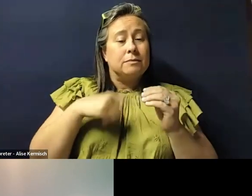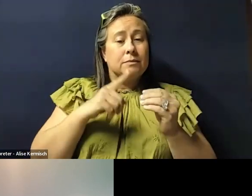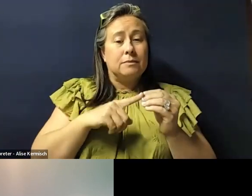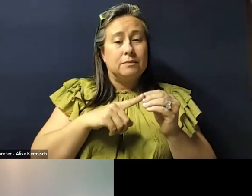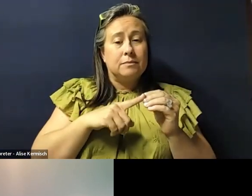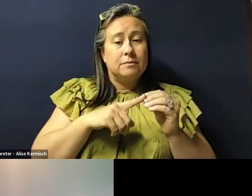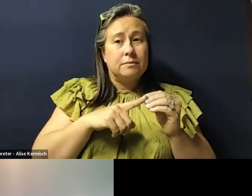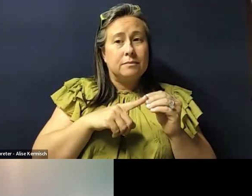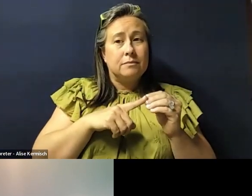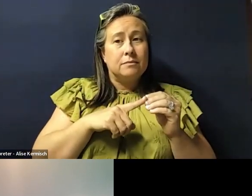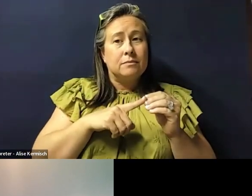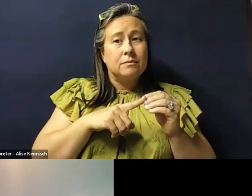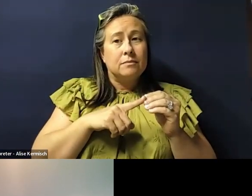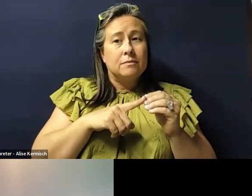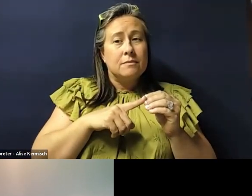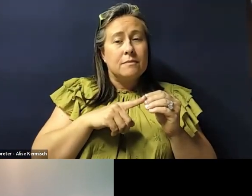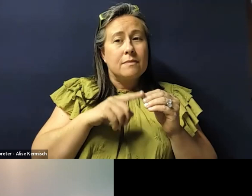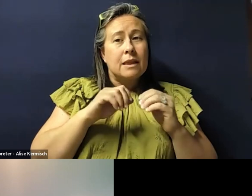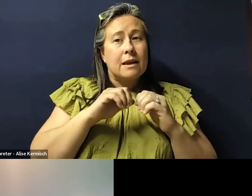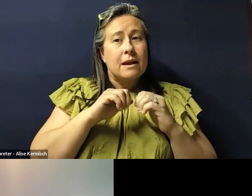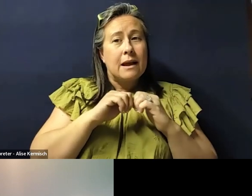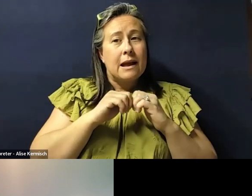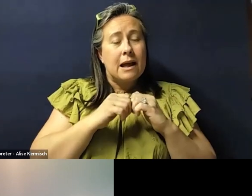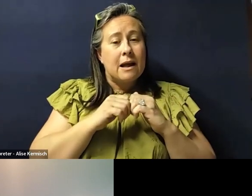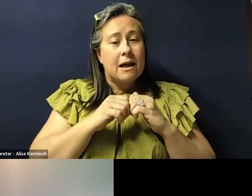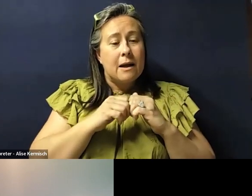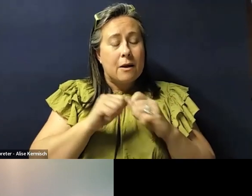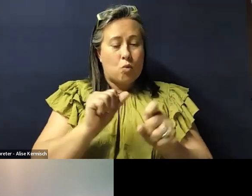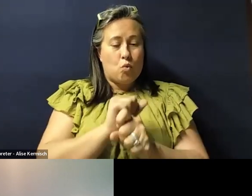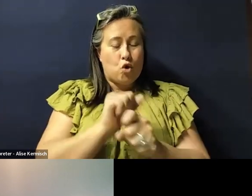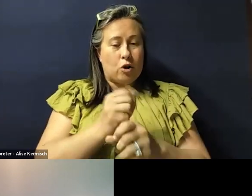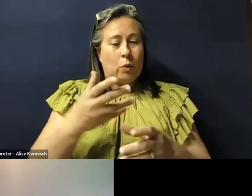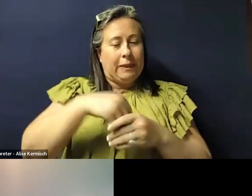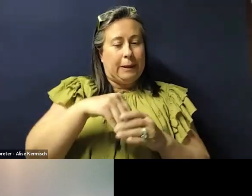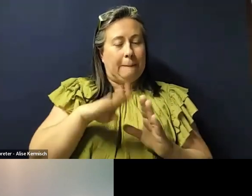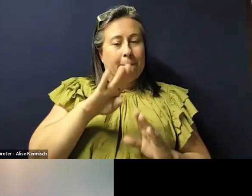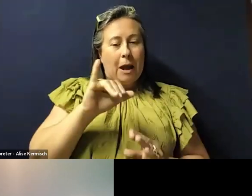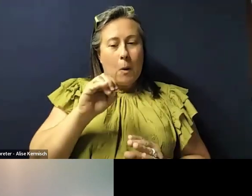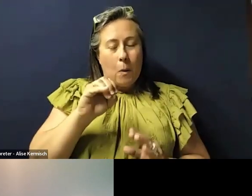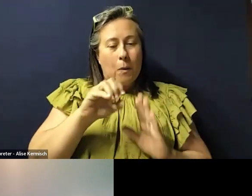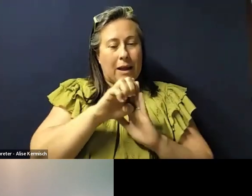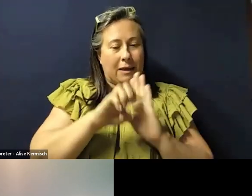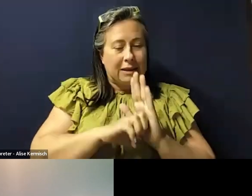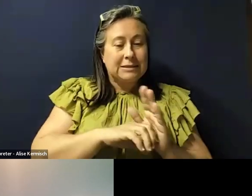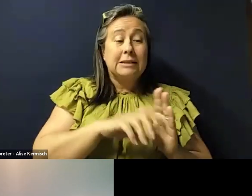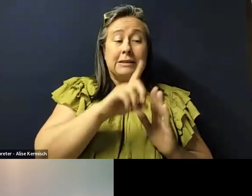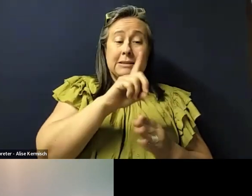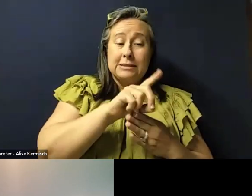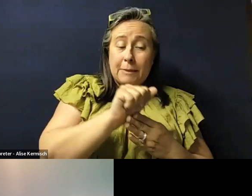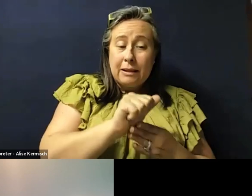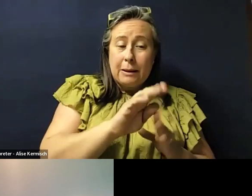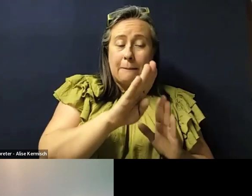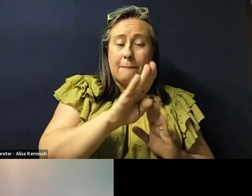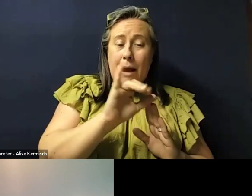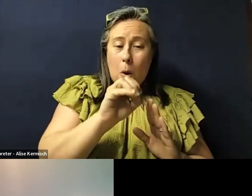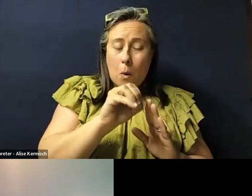uh, how to really do, uh, and work in bioethics and in disability bioethics with the